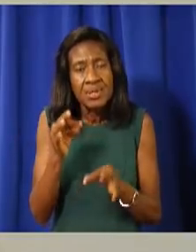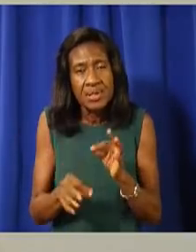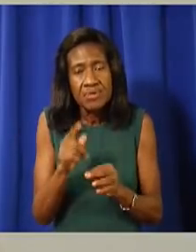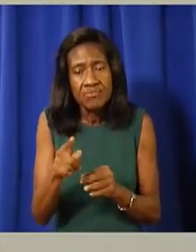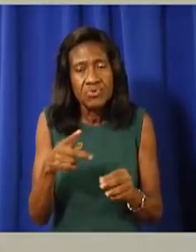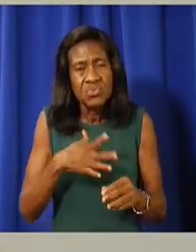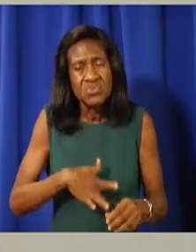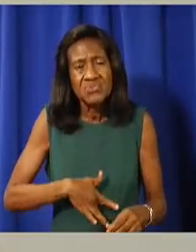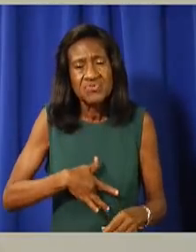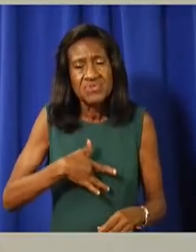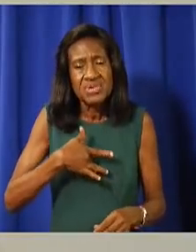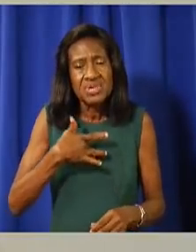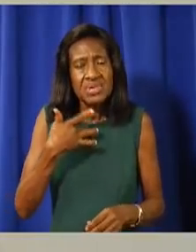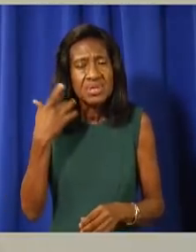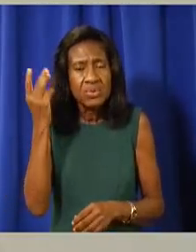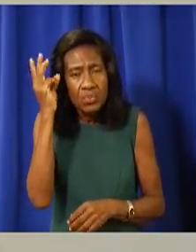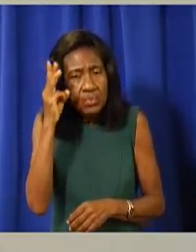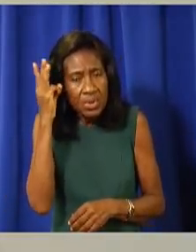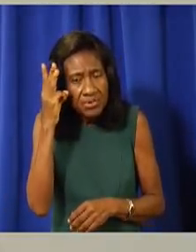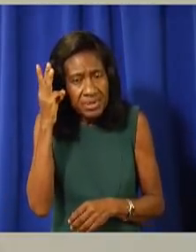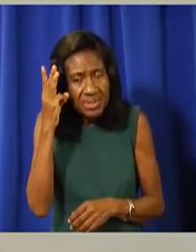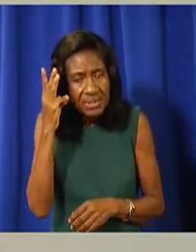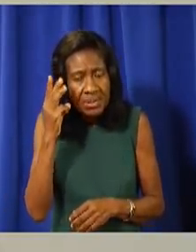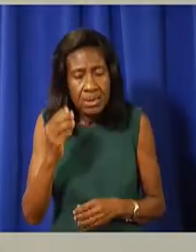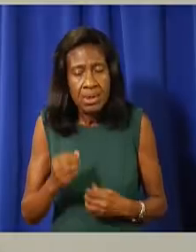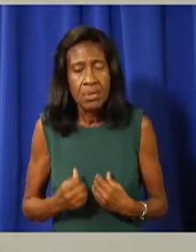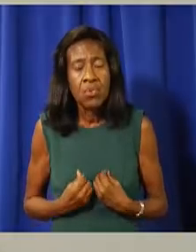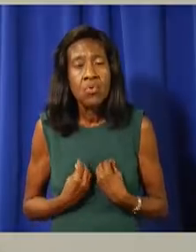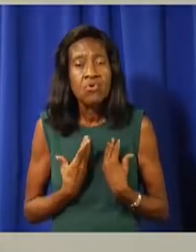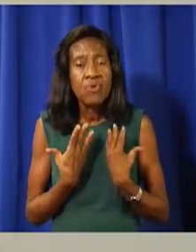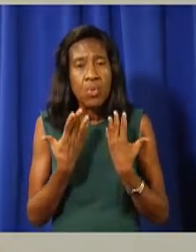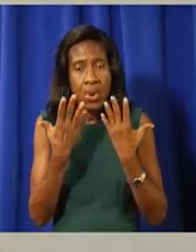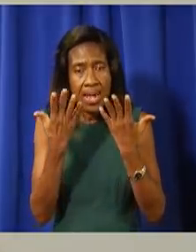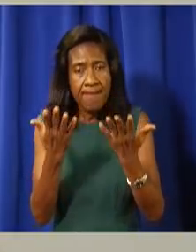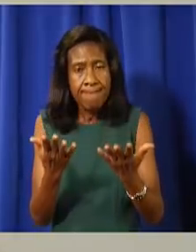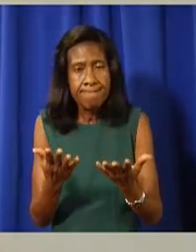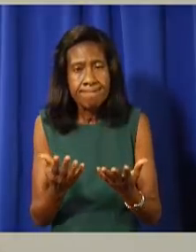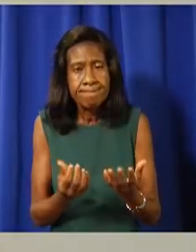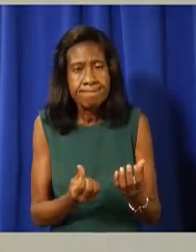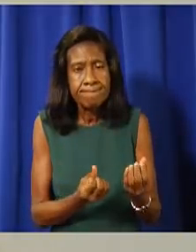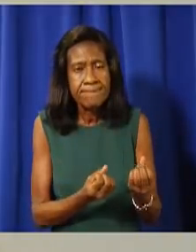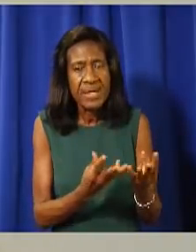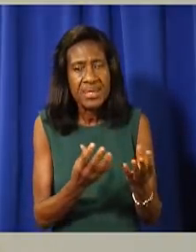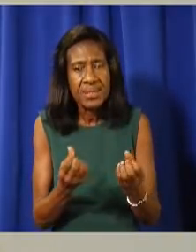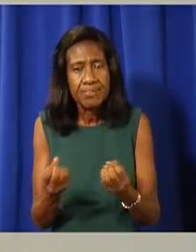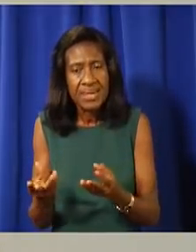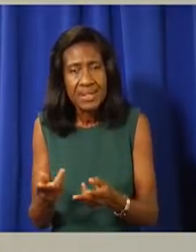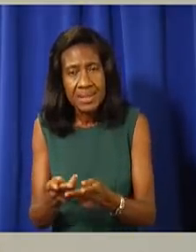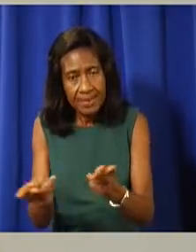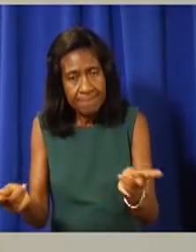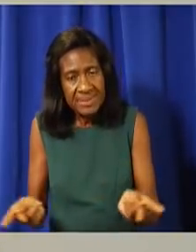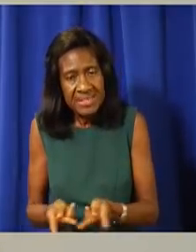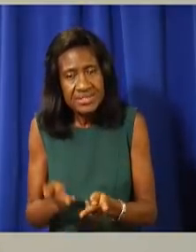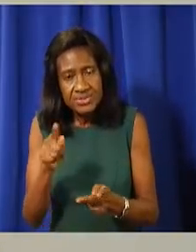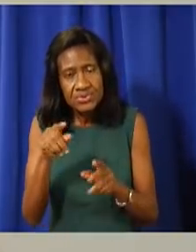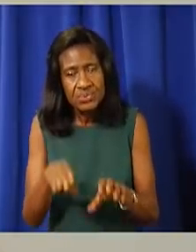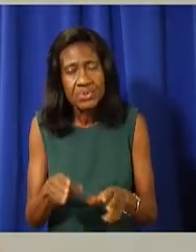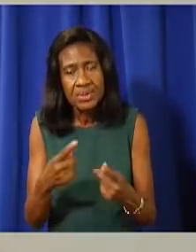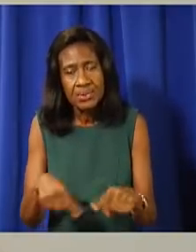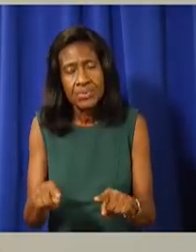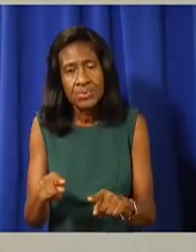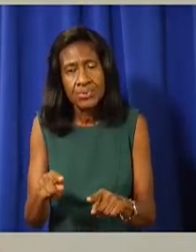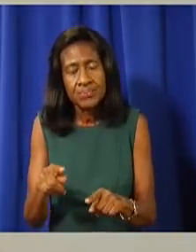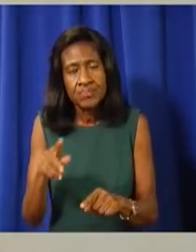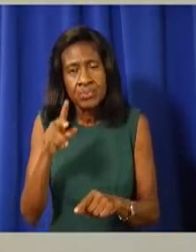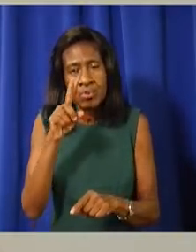overwhelmed, there are many, many resources available to you, including the Mental Health Hotline. Their number is 1